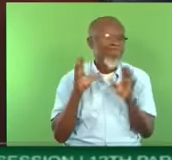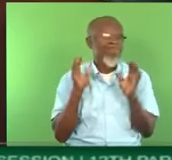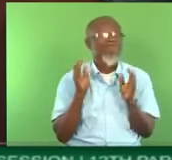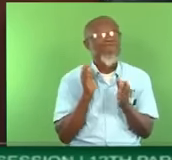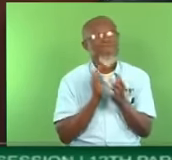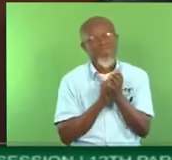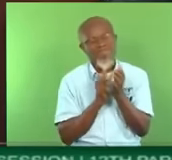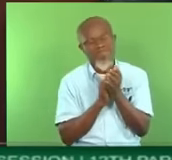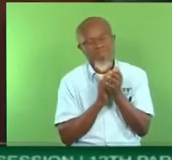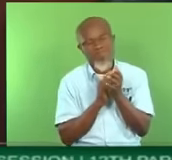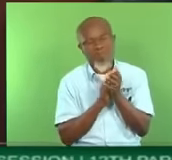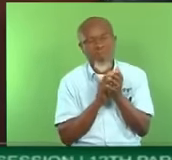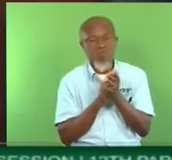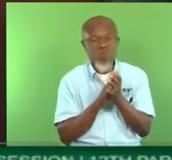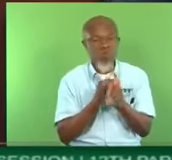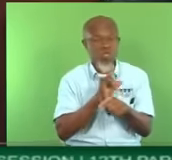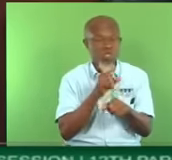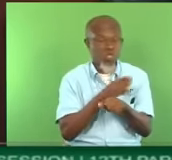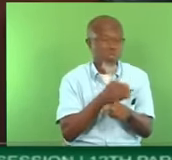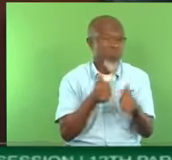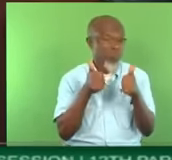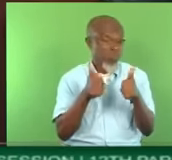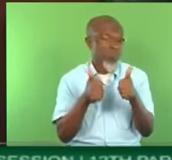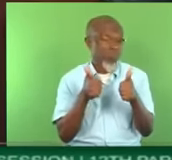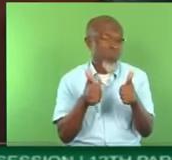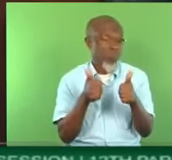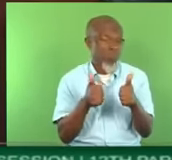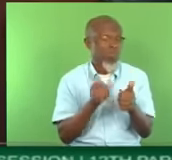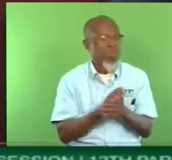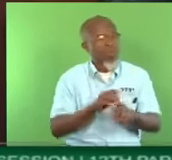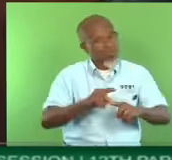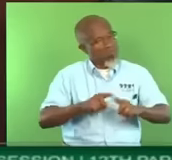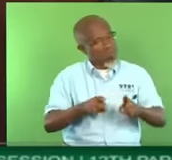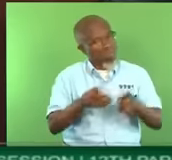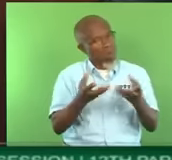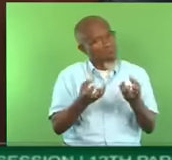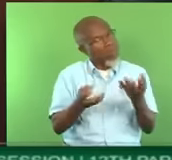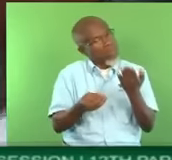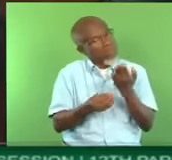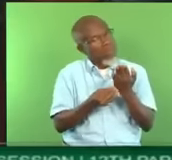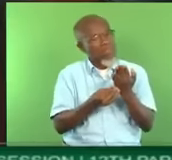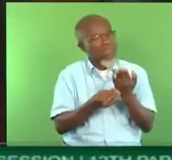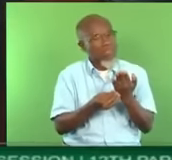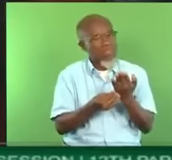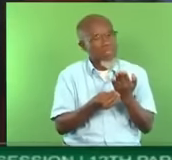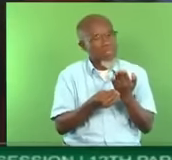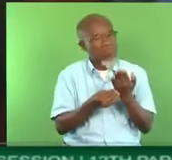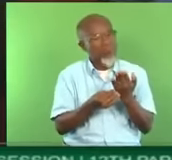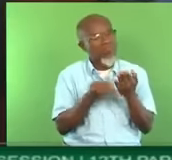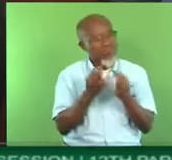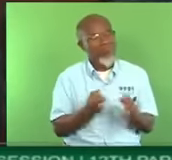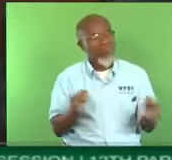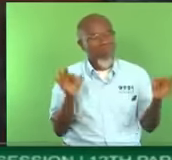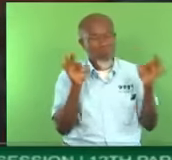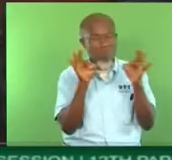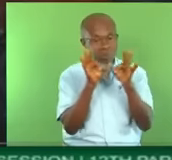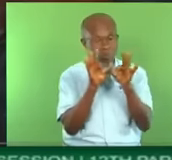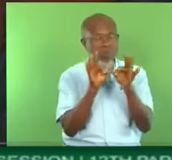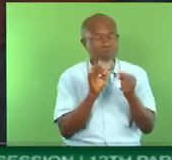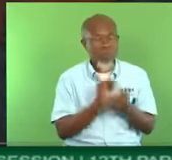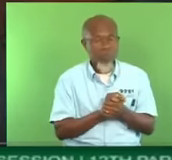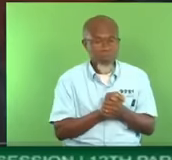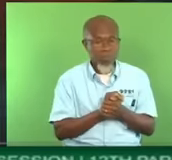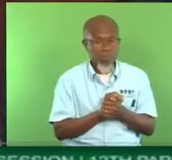We are doing a good job. Mr. Deputy Speaker, I want to get on to another important matter, which will